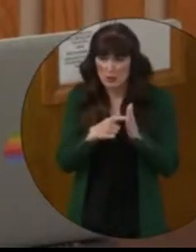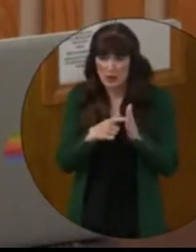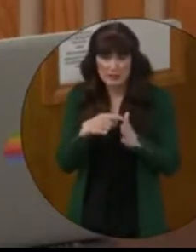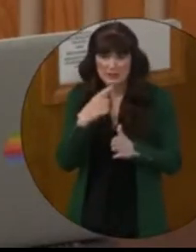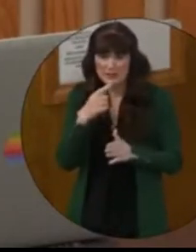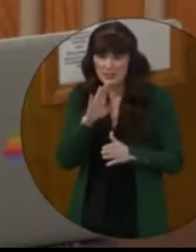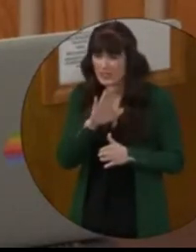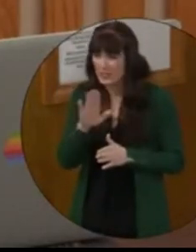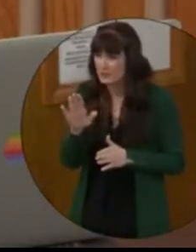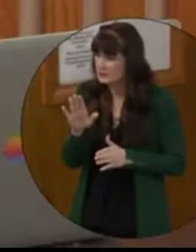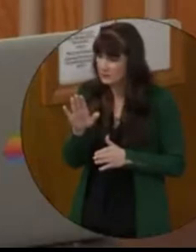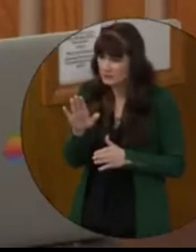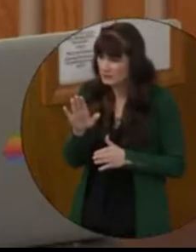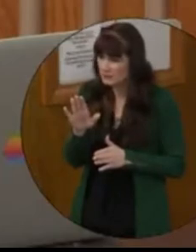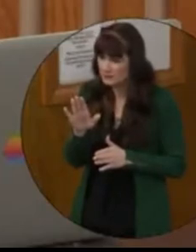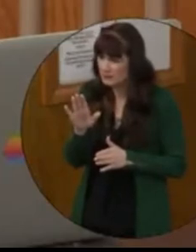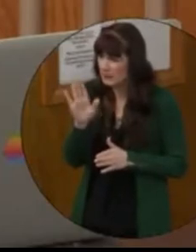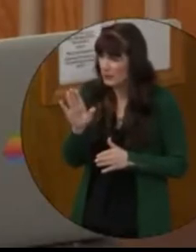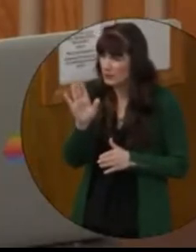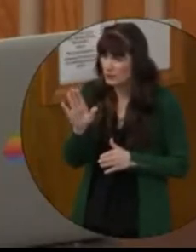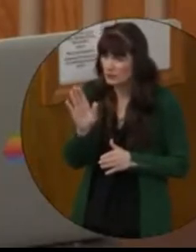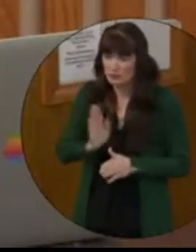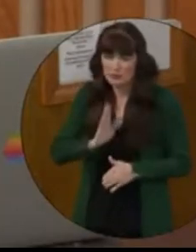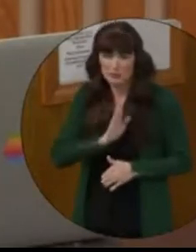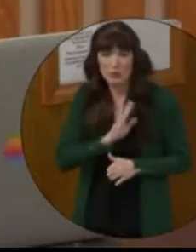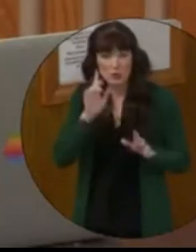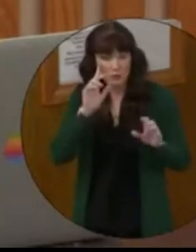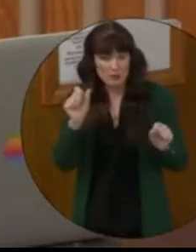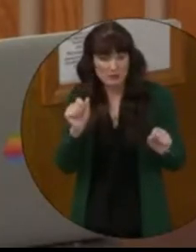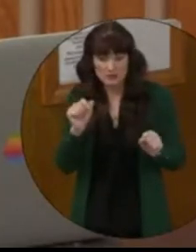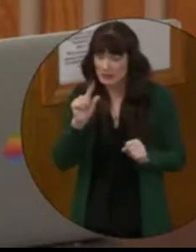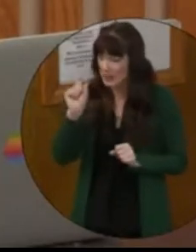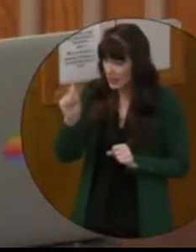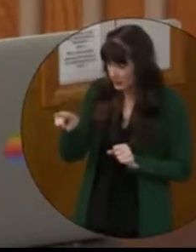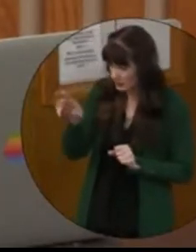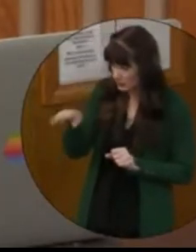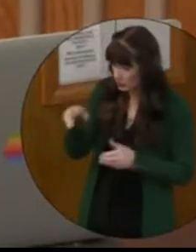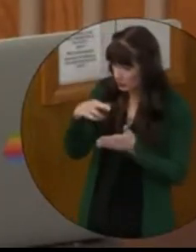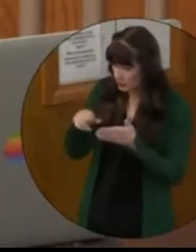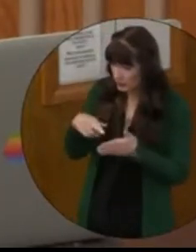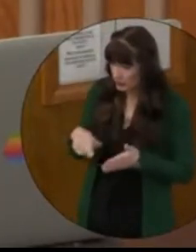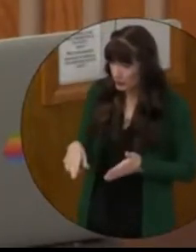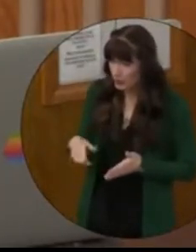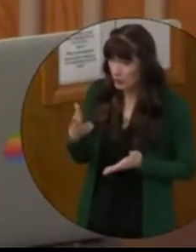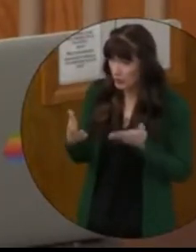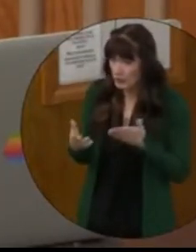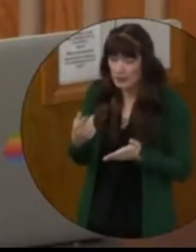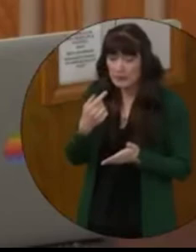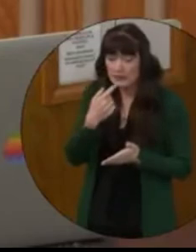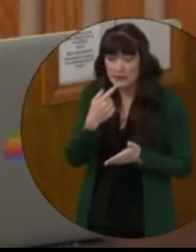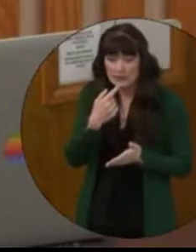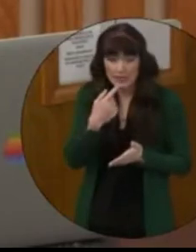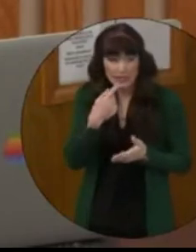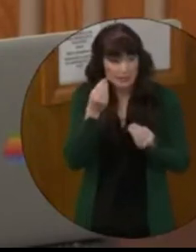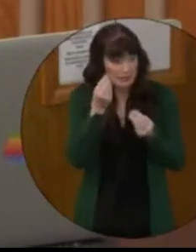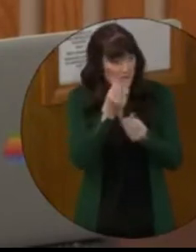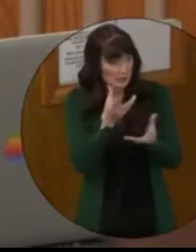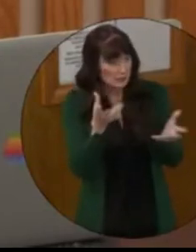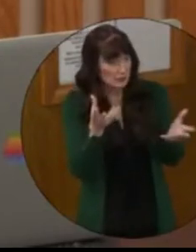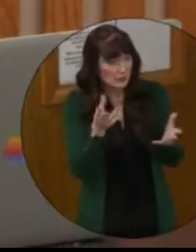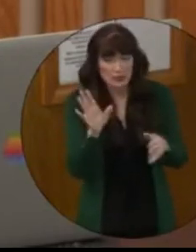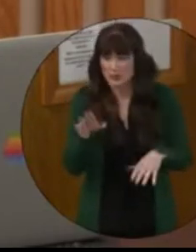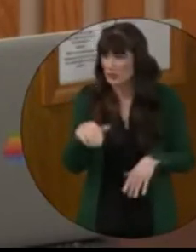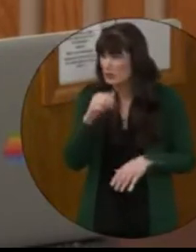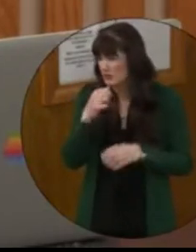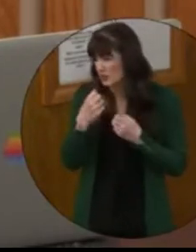your, of you being board president. I asked you to research who may have leaked information. To my knowledge, you made